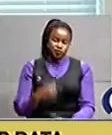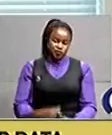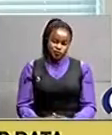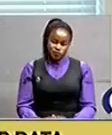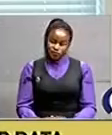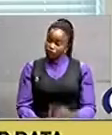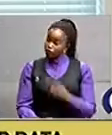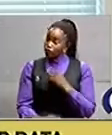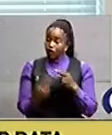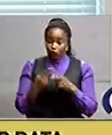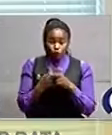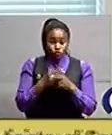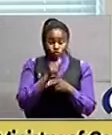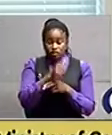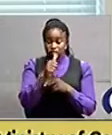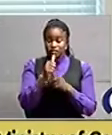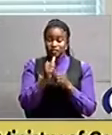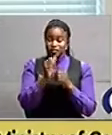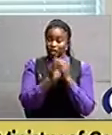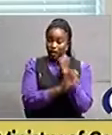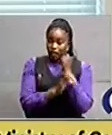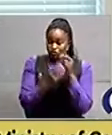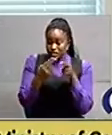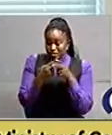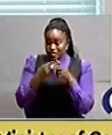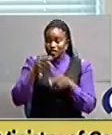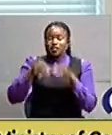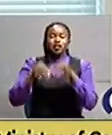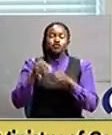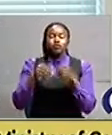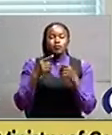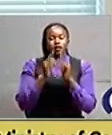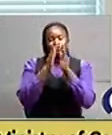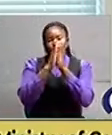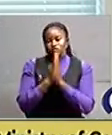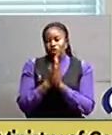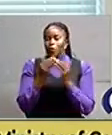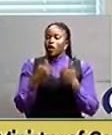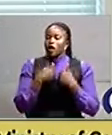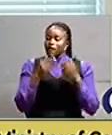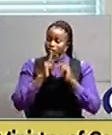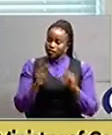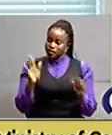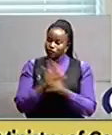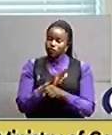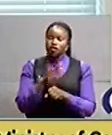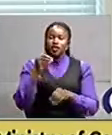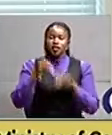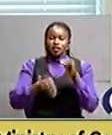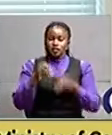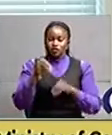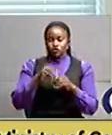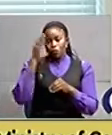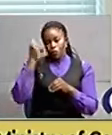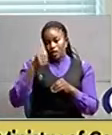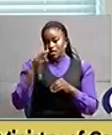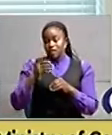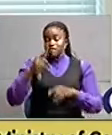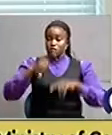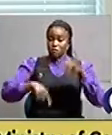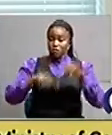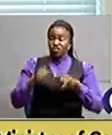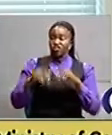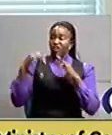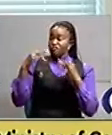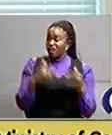country is going through elections, but we are praying that we have peaceful elections because when there is political instability, definitely